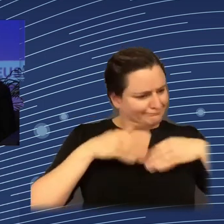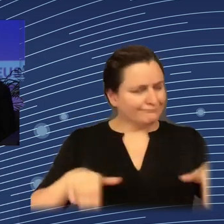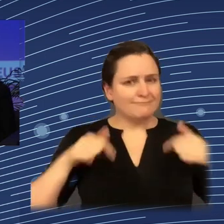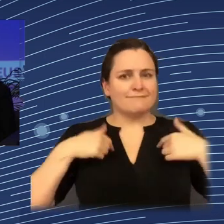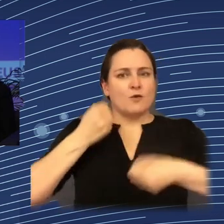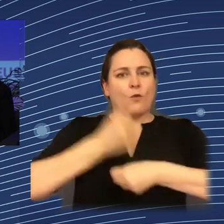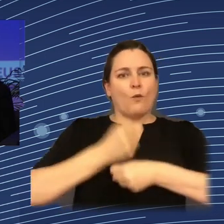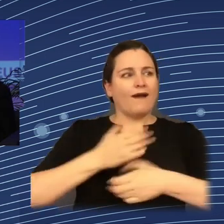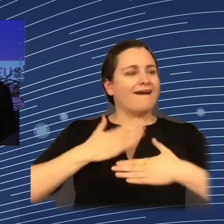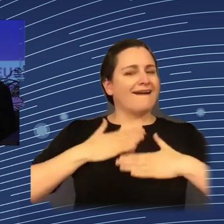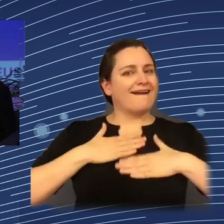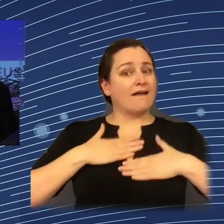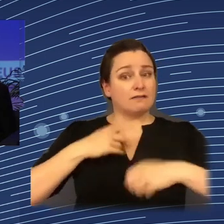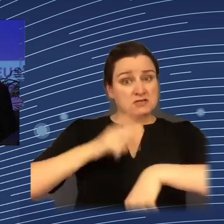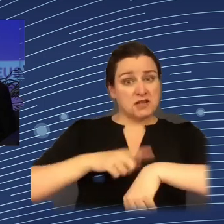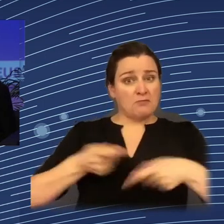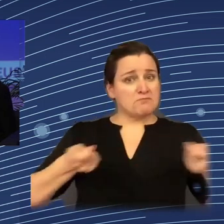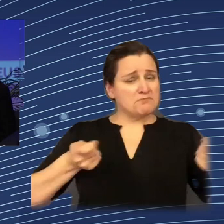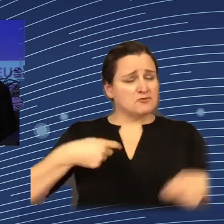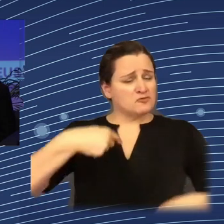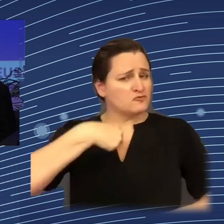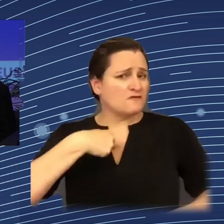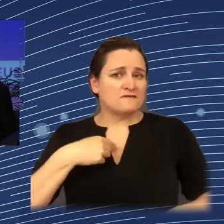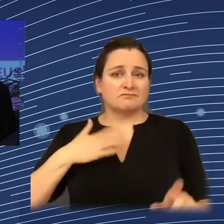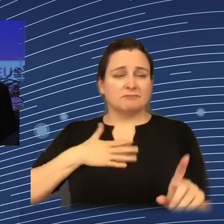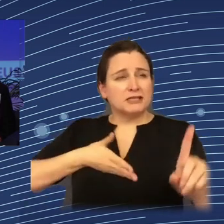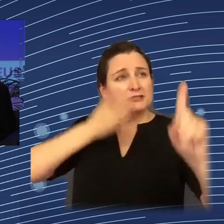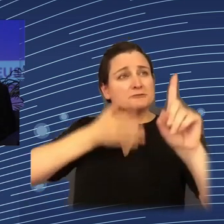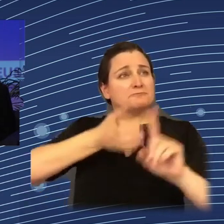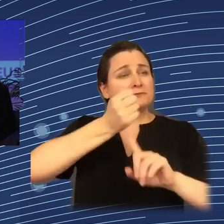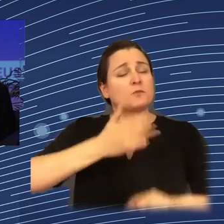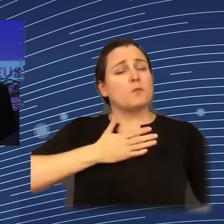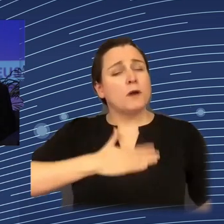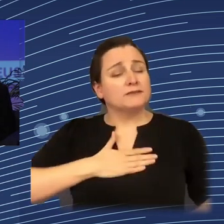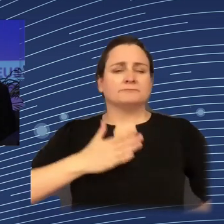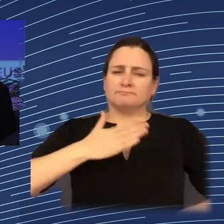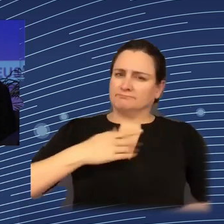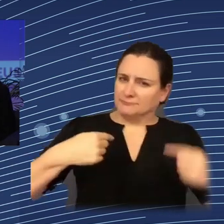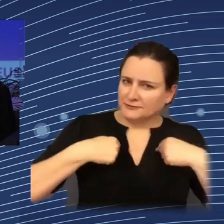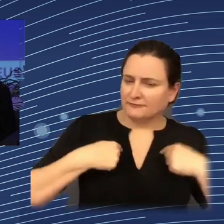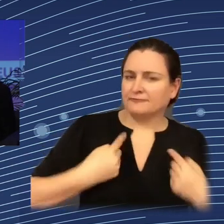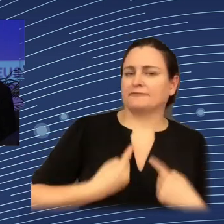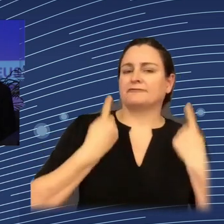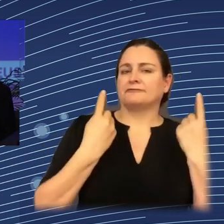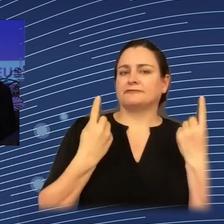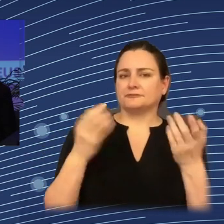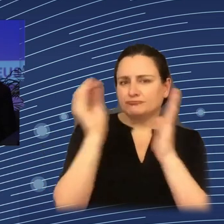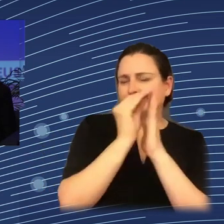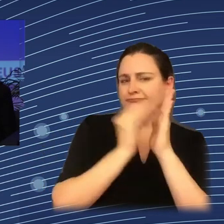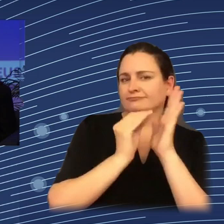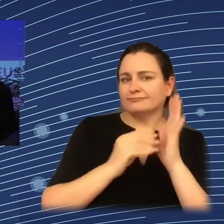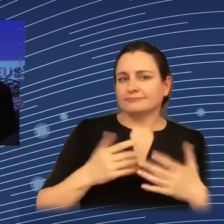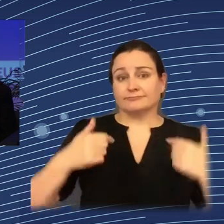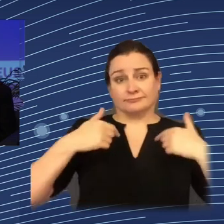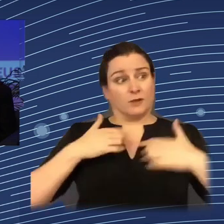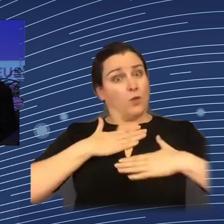manage our own time, our own objectives, just according to, really, to what we want to do? So let's imagine,